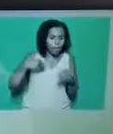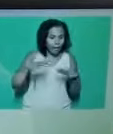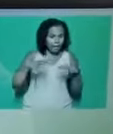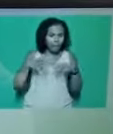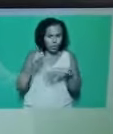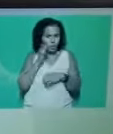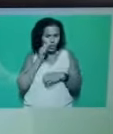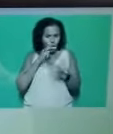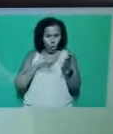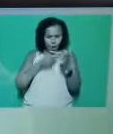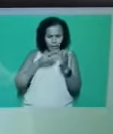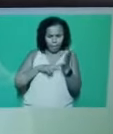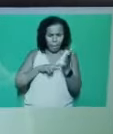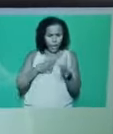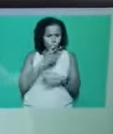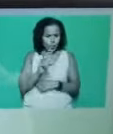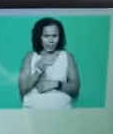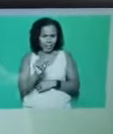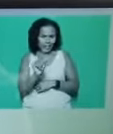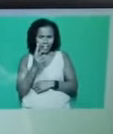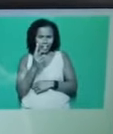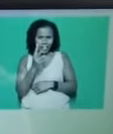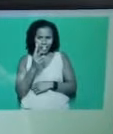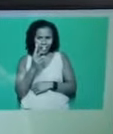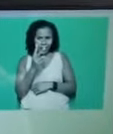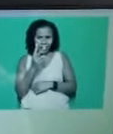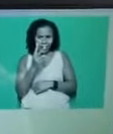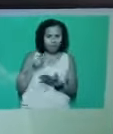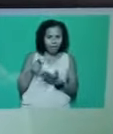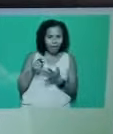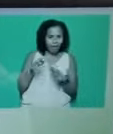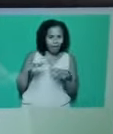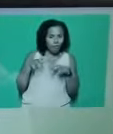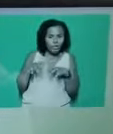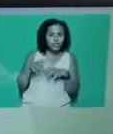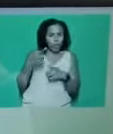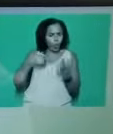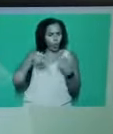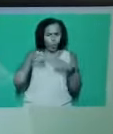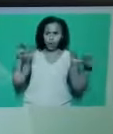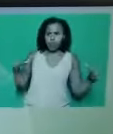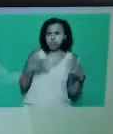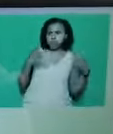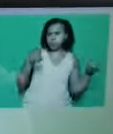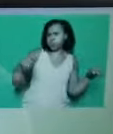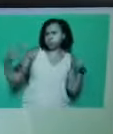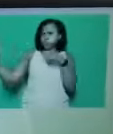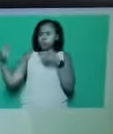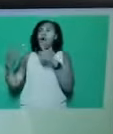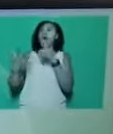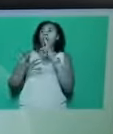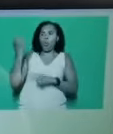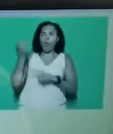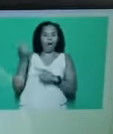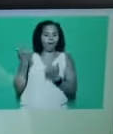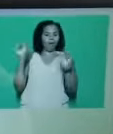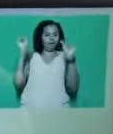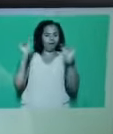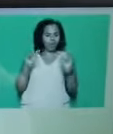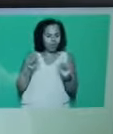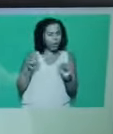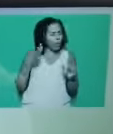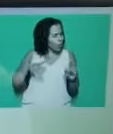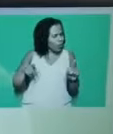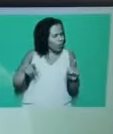2011. That is the kind of united industrial campaign we need today to beat the pay freeze. We can make a start here.